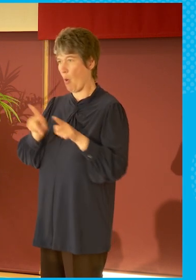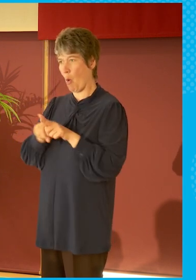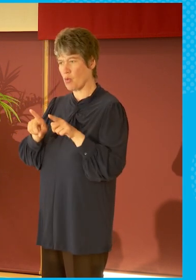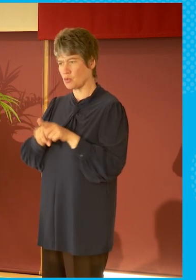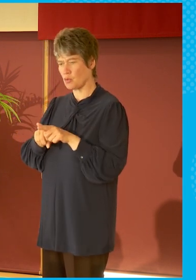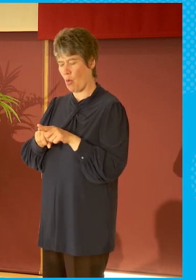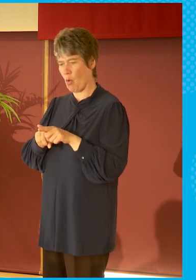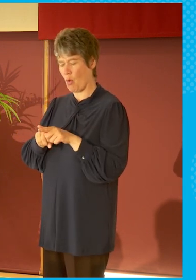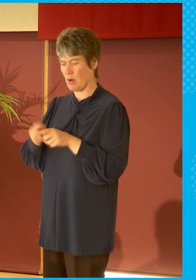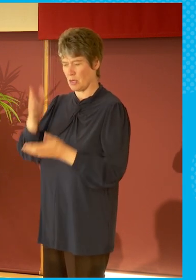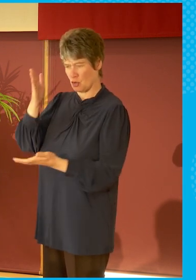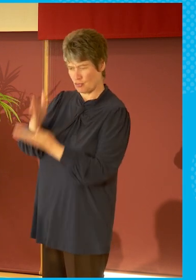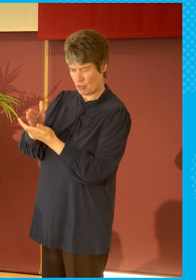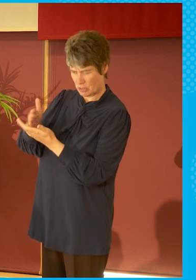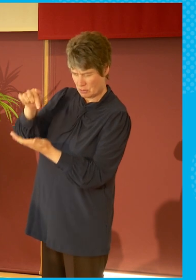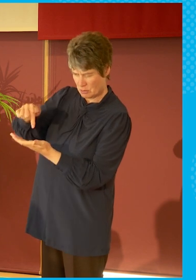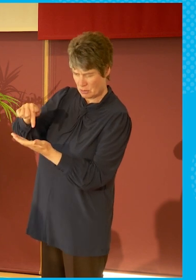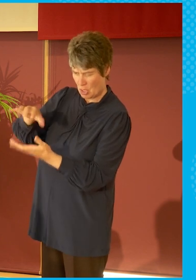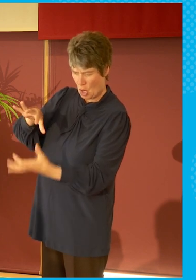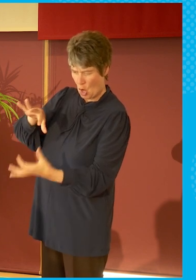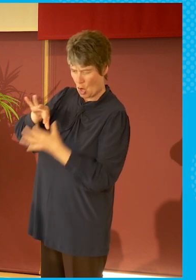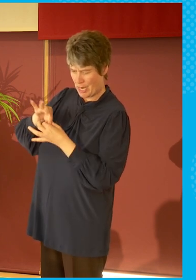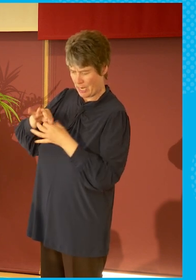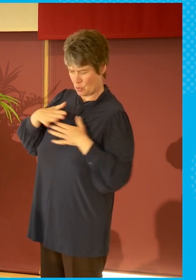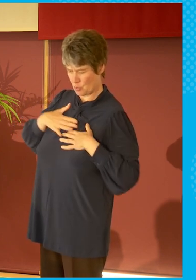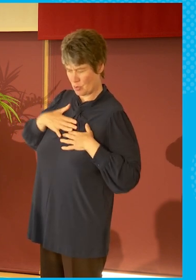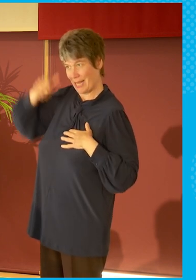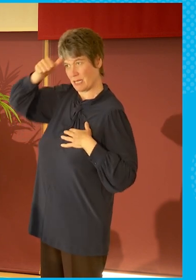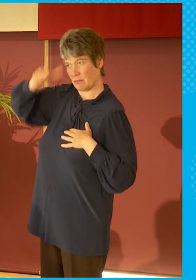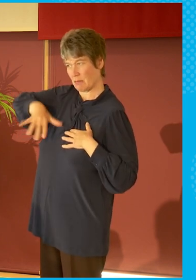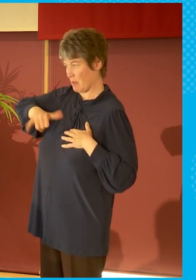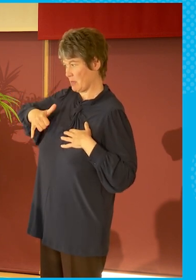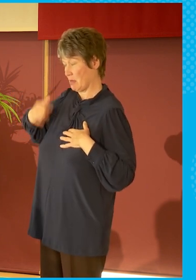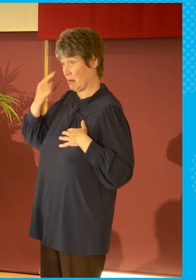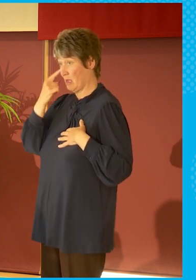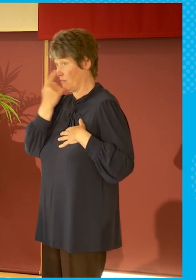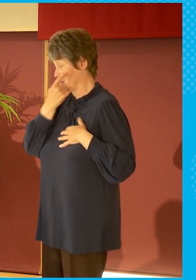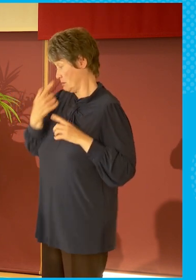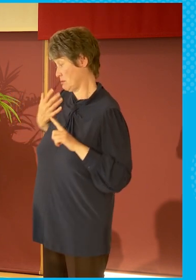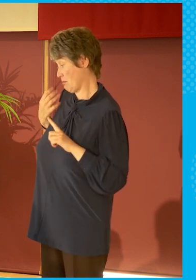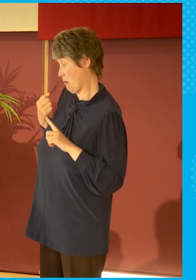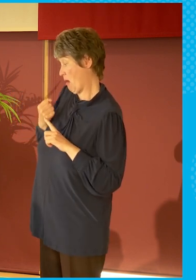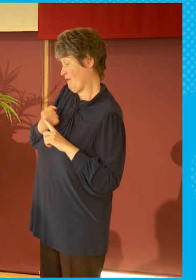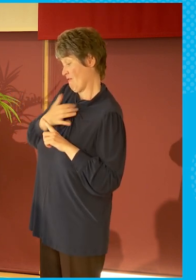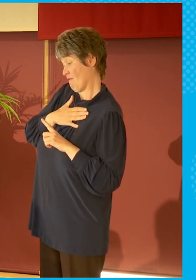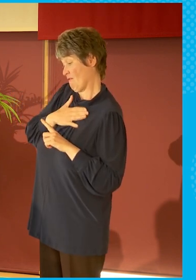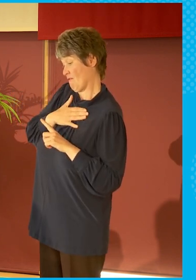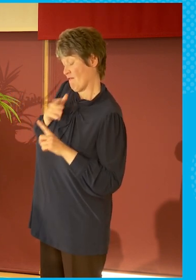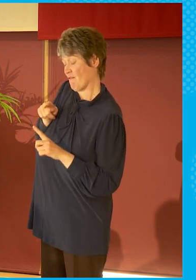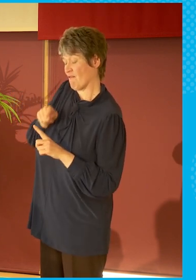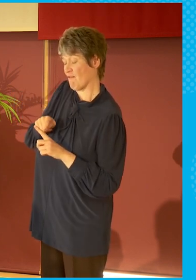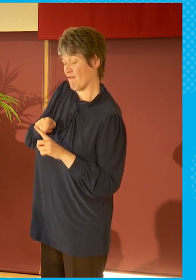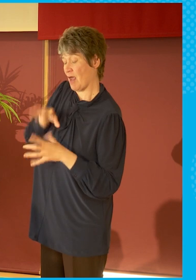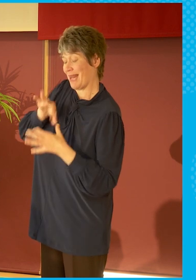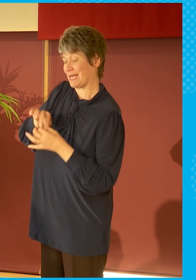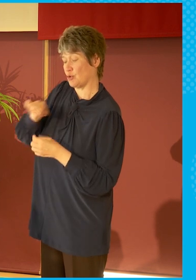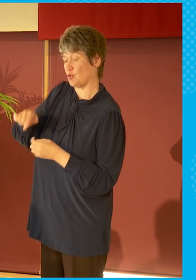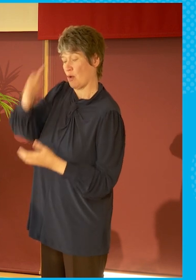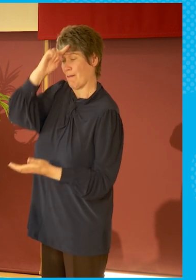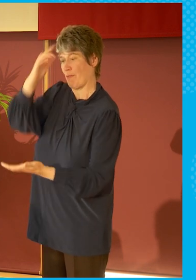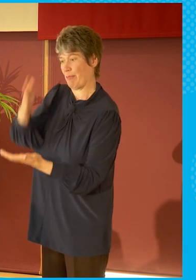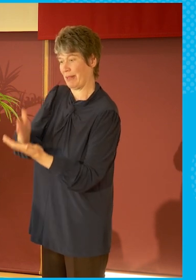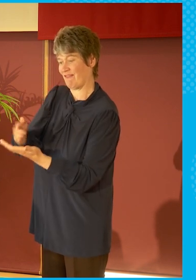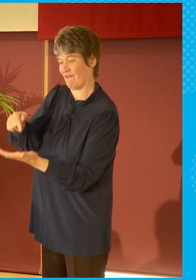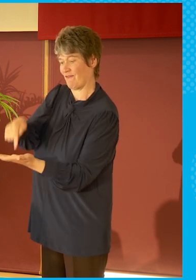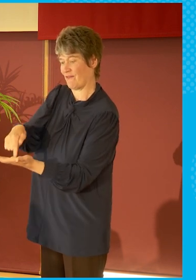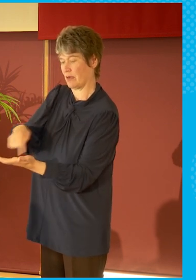experience of having evidence which supports that belief. In other words, you have to be